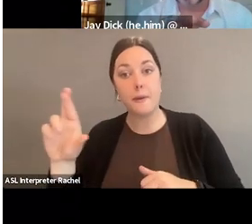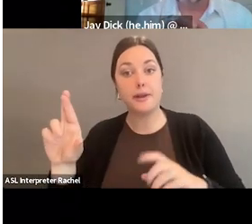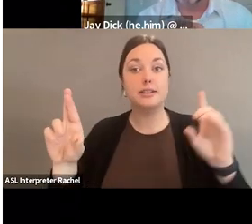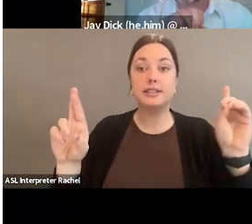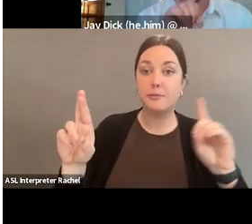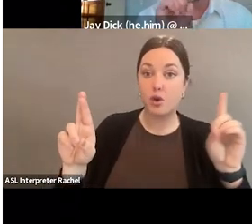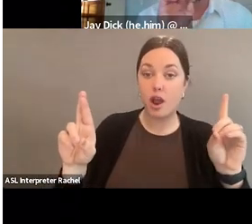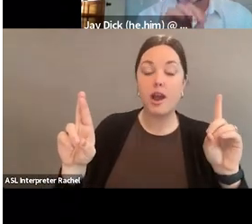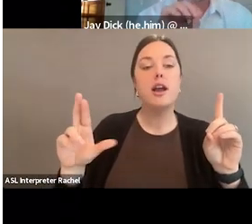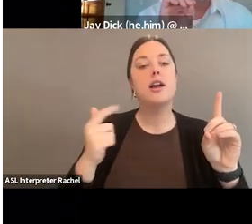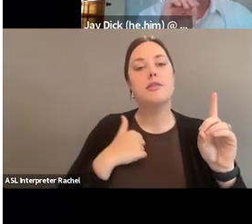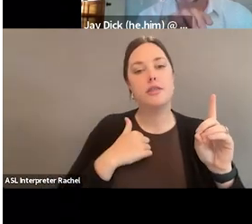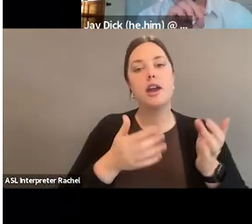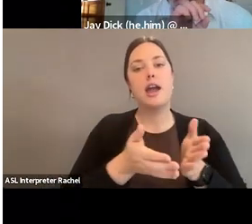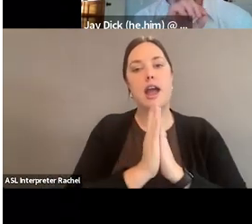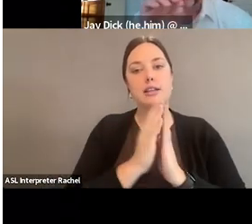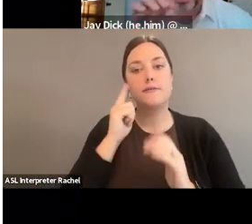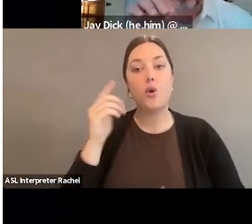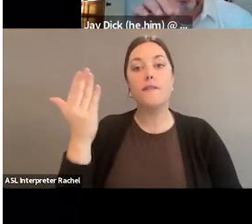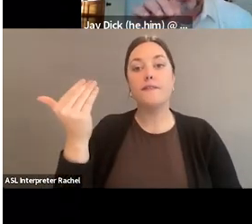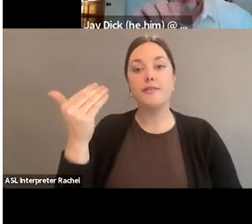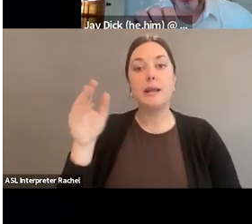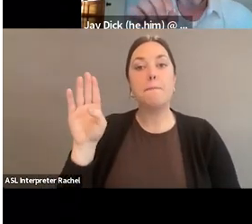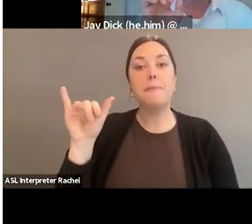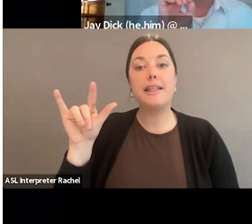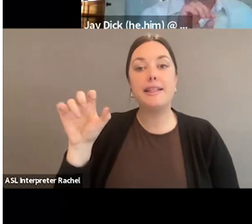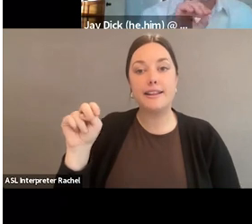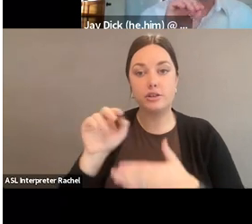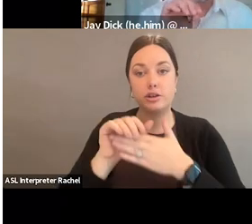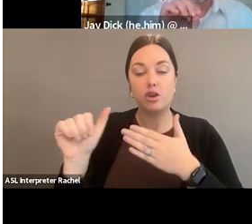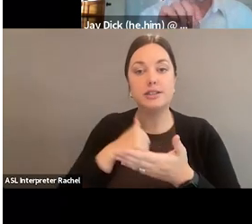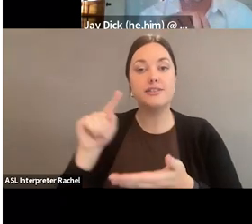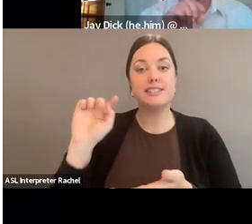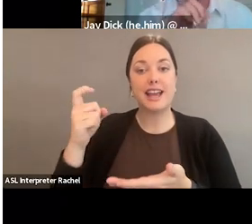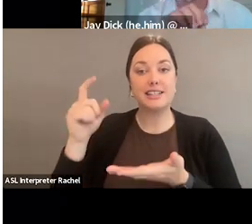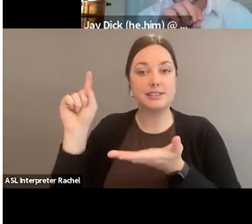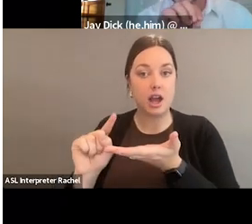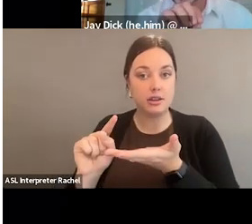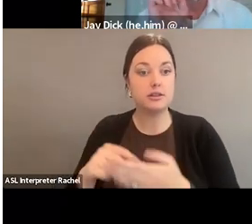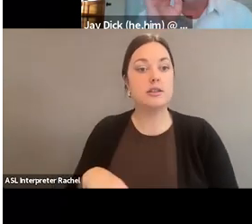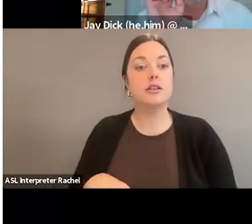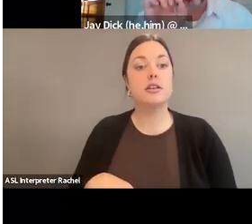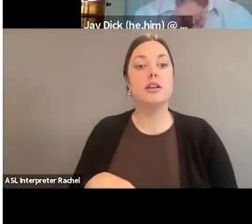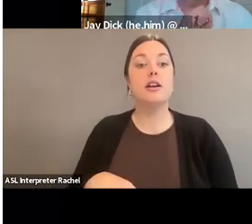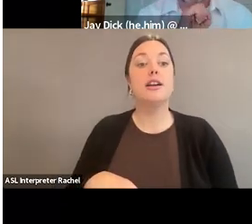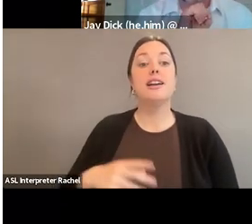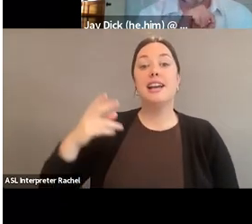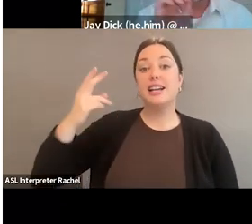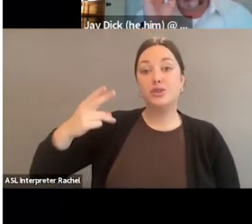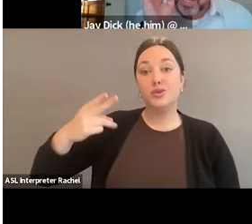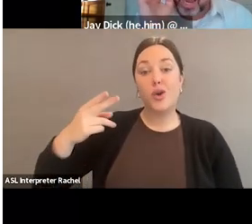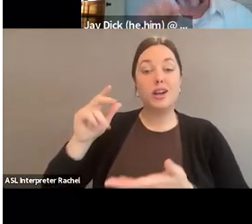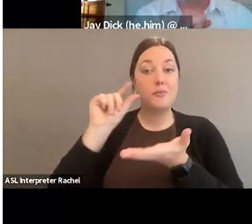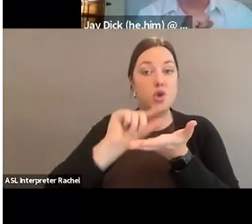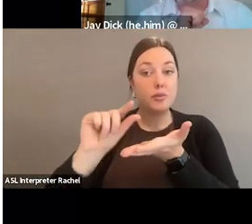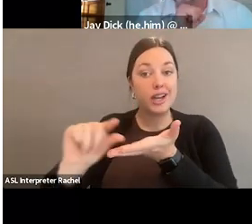collectively called for approximately $15 billion in tax cuts. The historic appropriations for state arts agencies could be in danger.